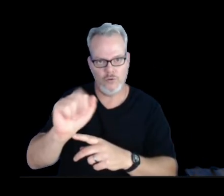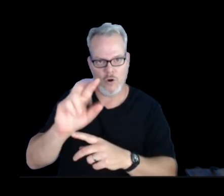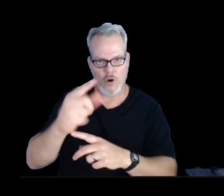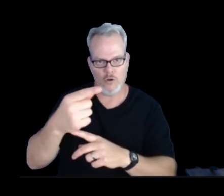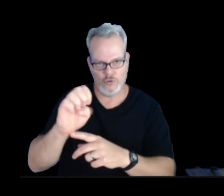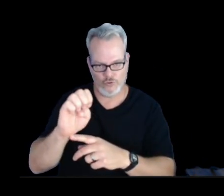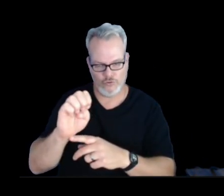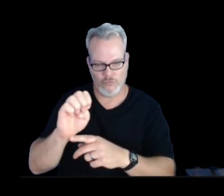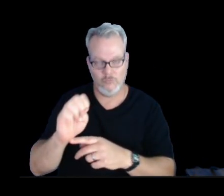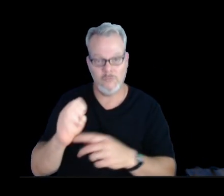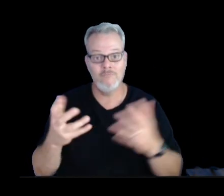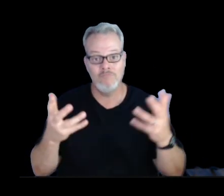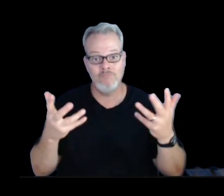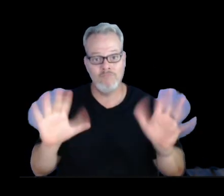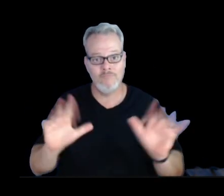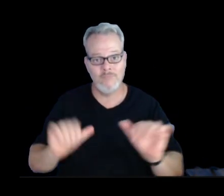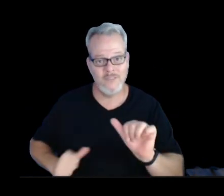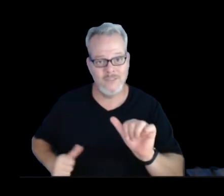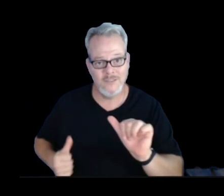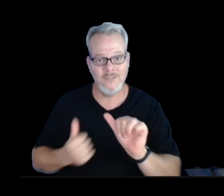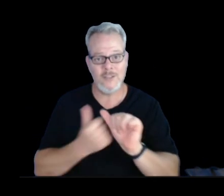And that's our Hawaiian volcano summary for this week.